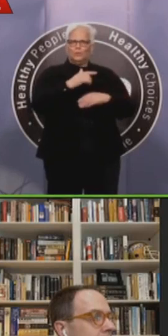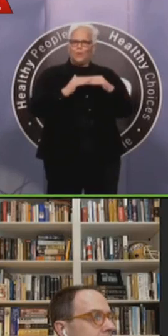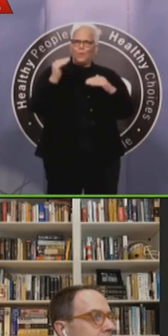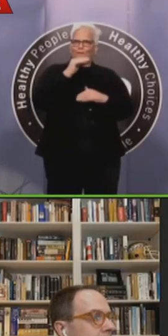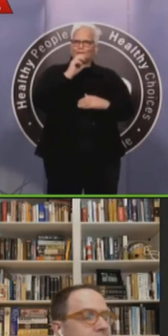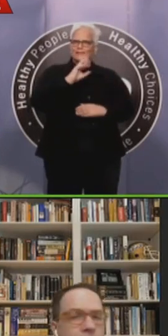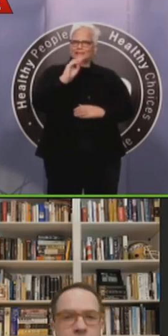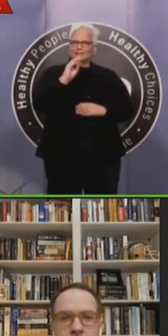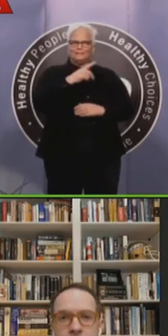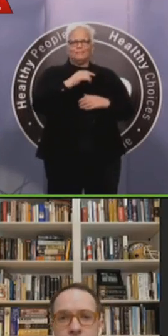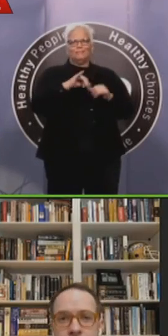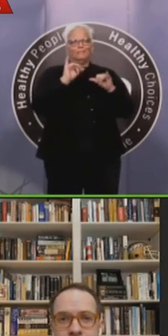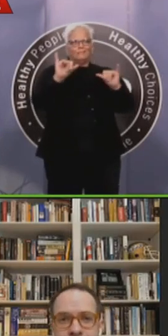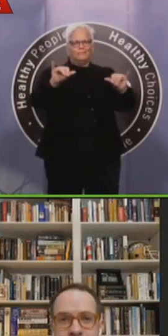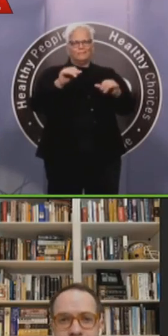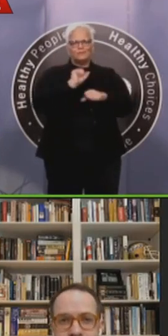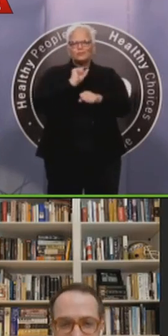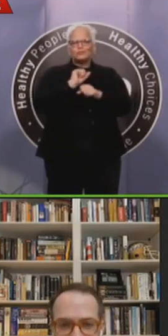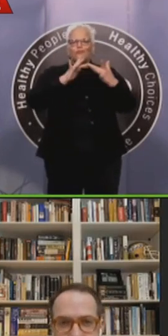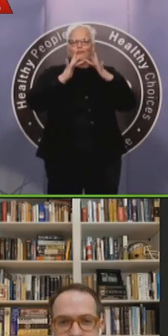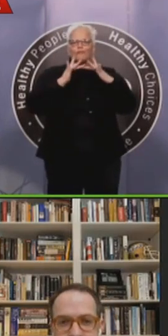Okay. Thank you guys so much. This will conclude our press conference.